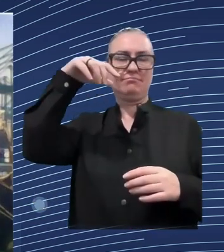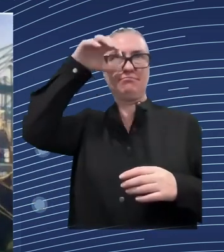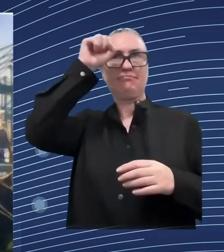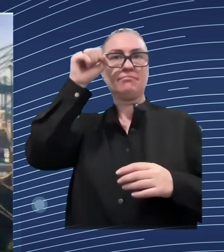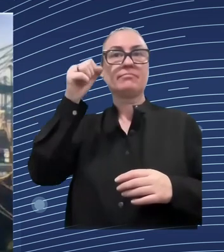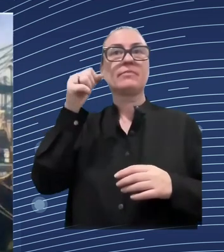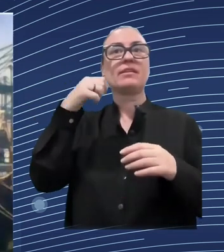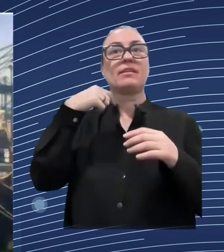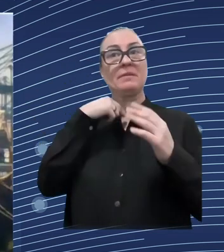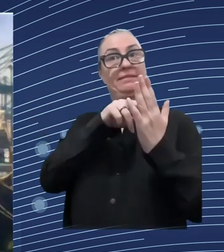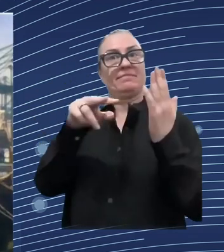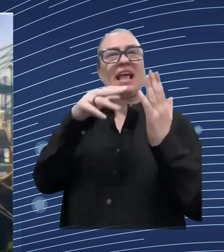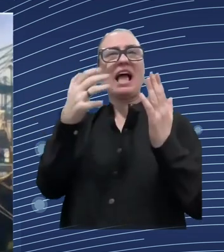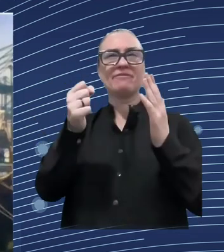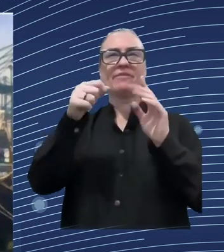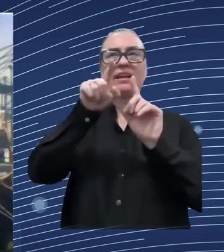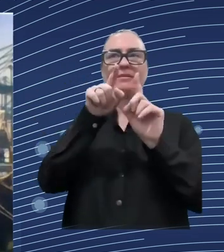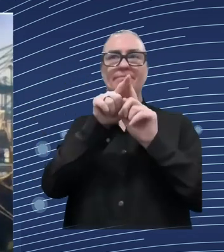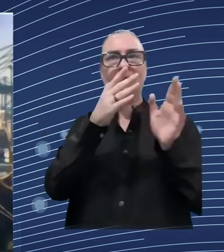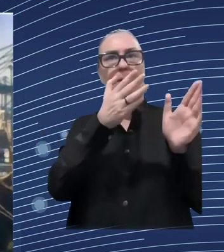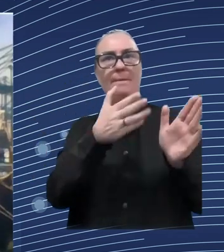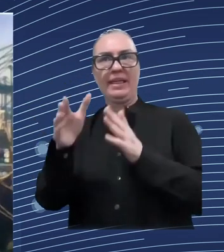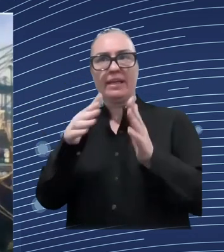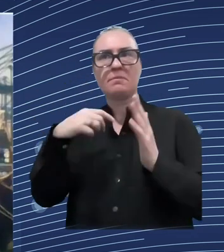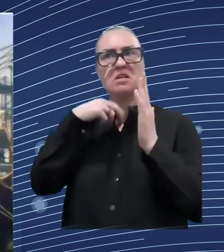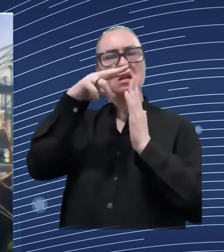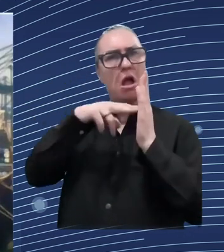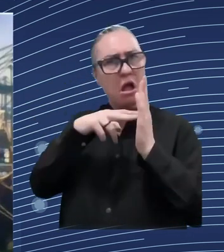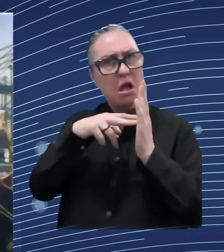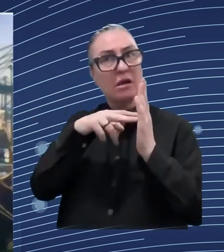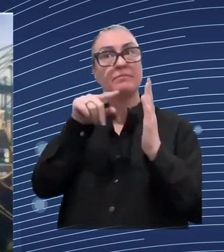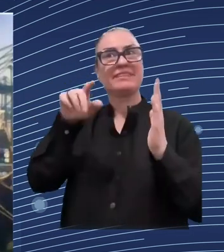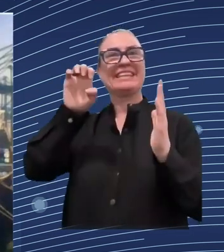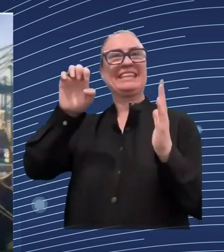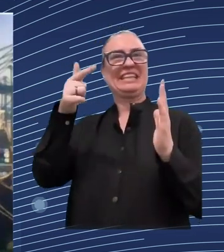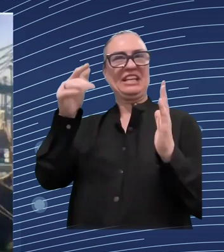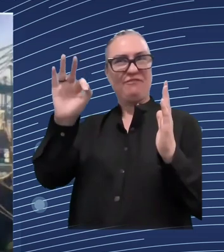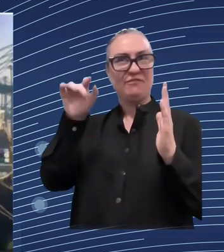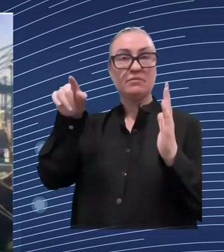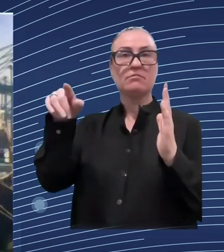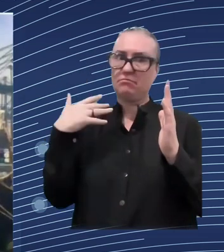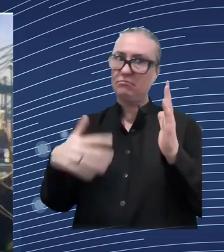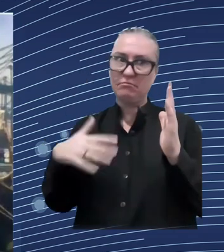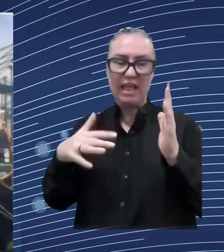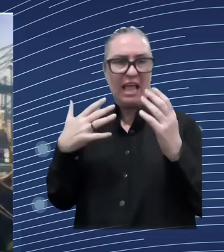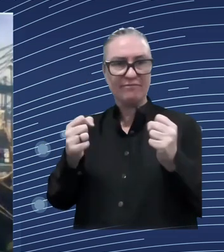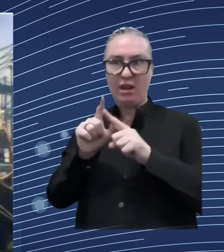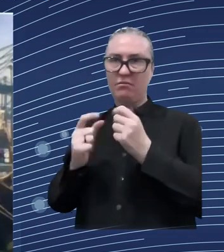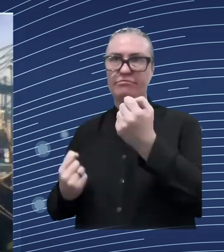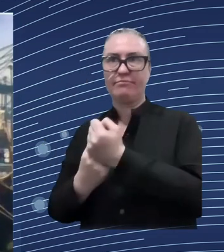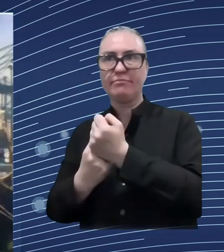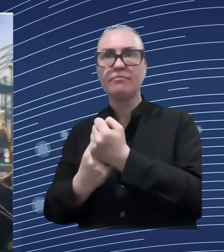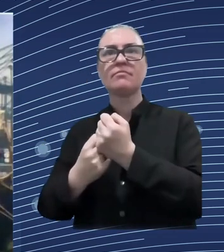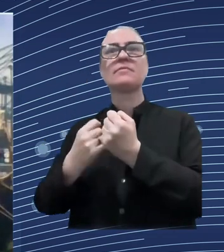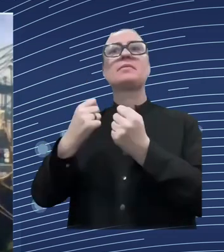um i think we talk a lot about tools and which you know you have the the centers um we have at a